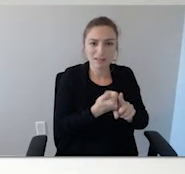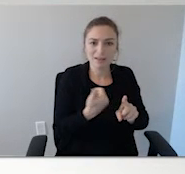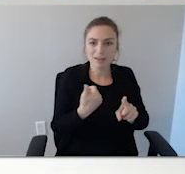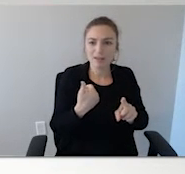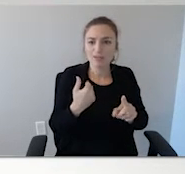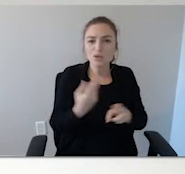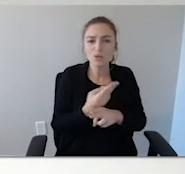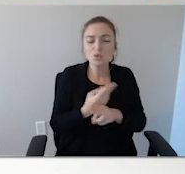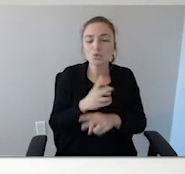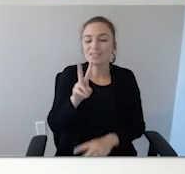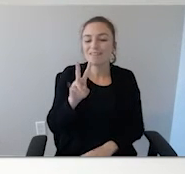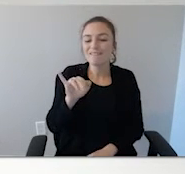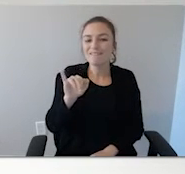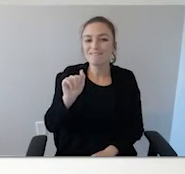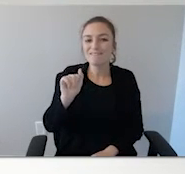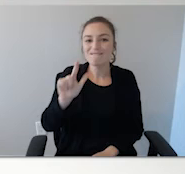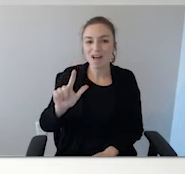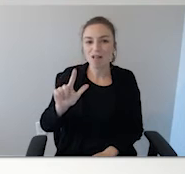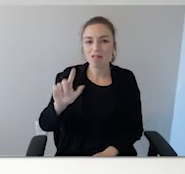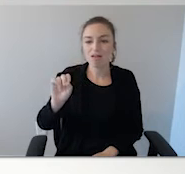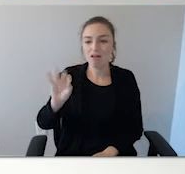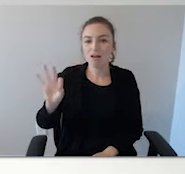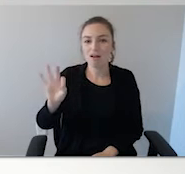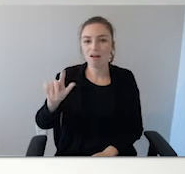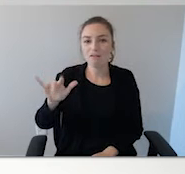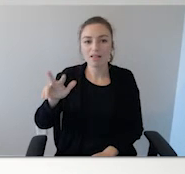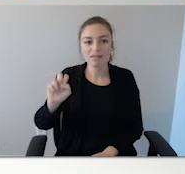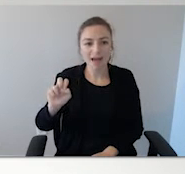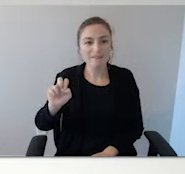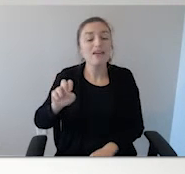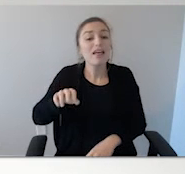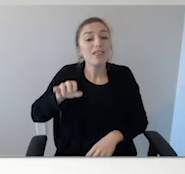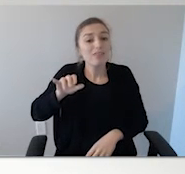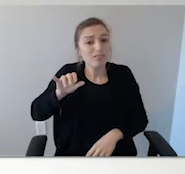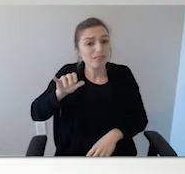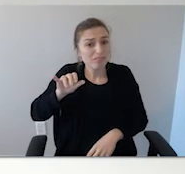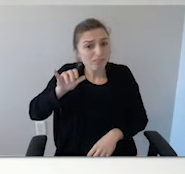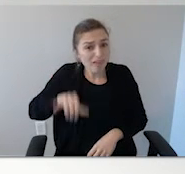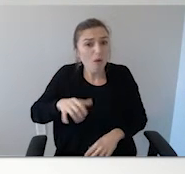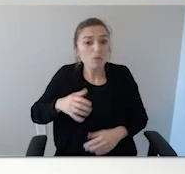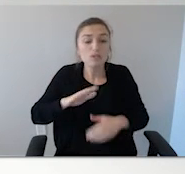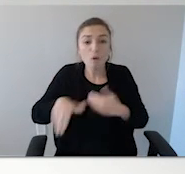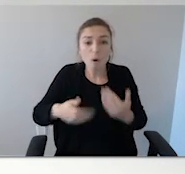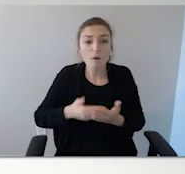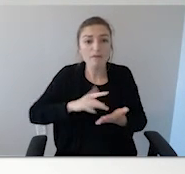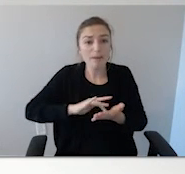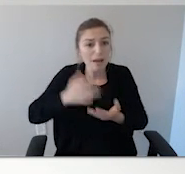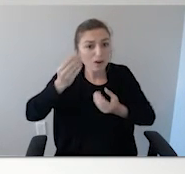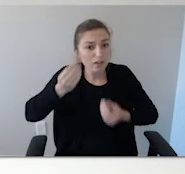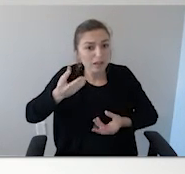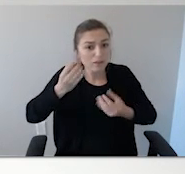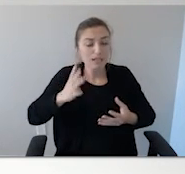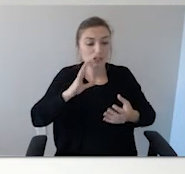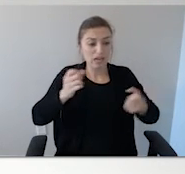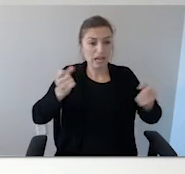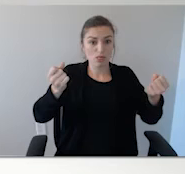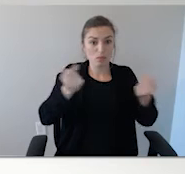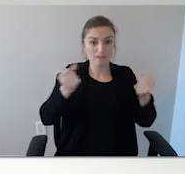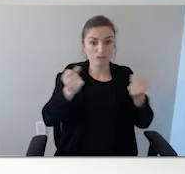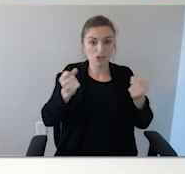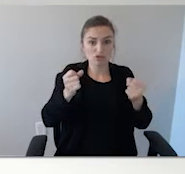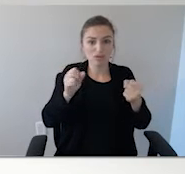That was an old program that the elderly people would put all their medical information and would put it in the refrigerator. Well in this case I would use